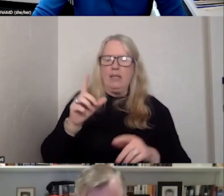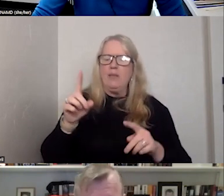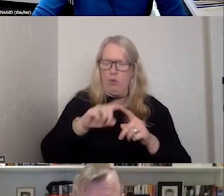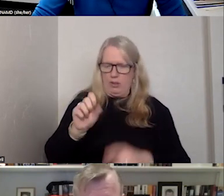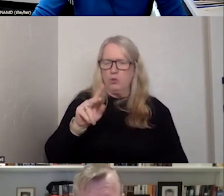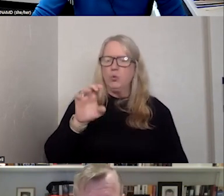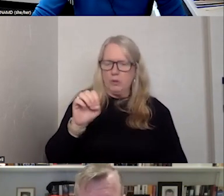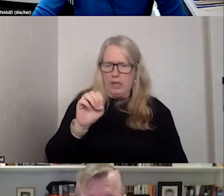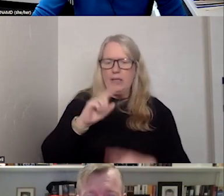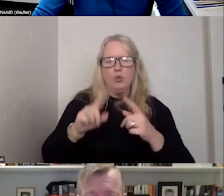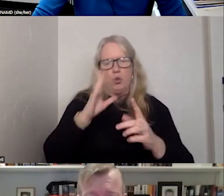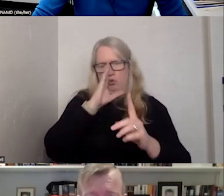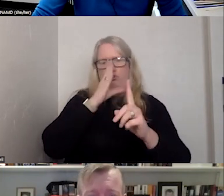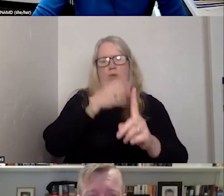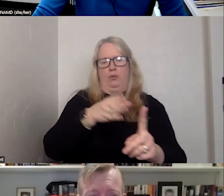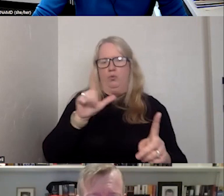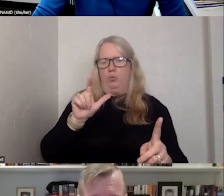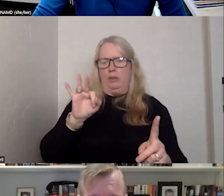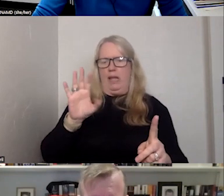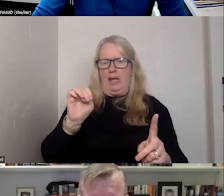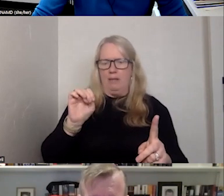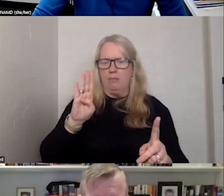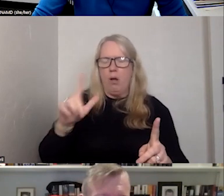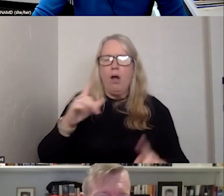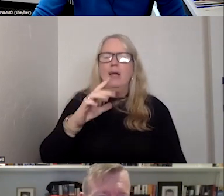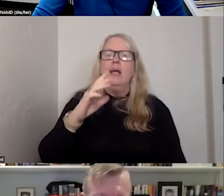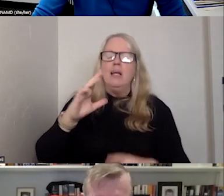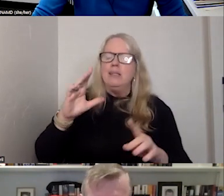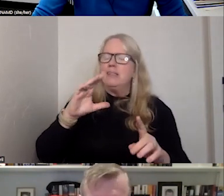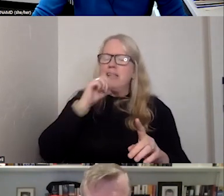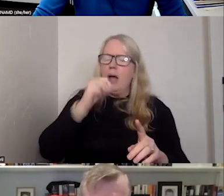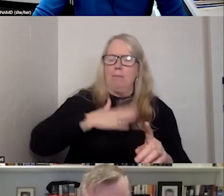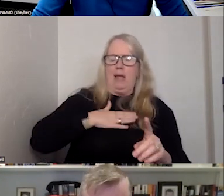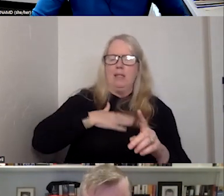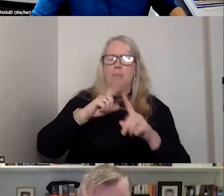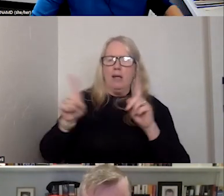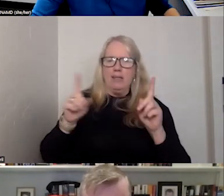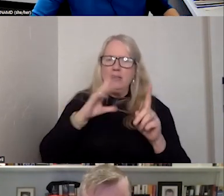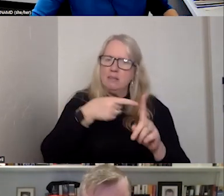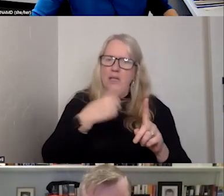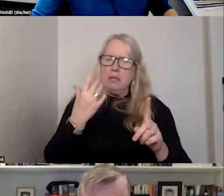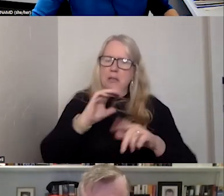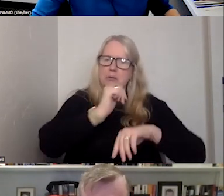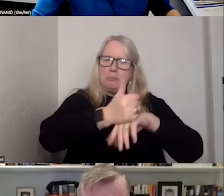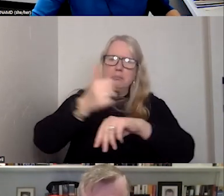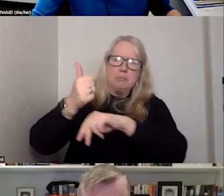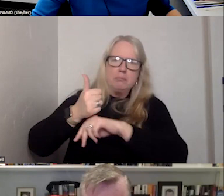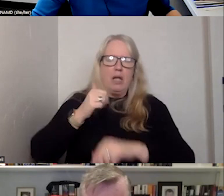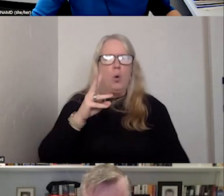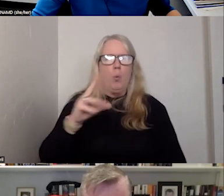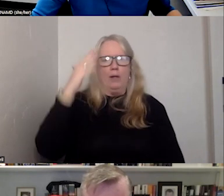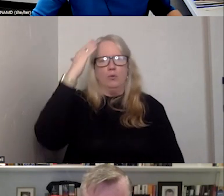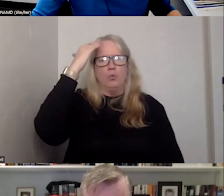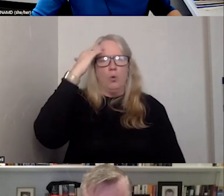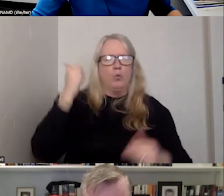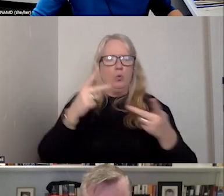you can go straight through to Lifeline. So it's not mobile, but it's positioned at a couple of very high profile, well-known suicide